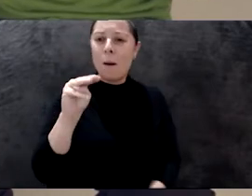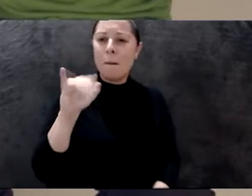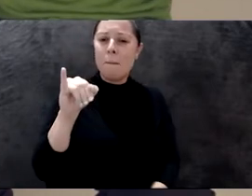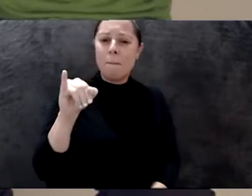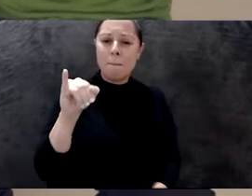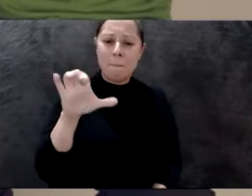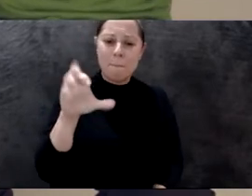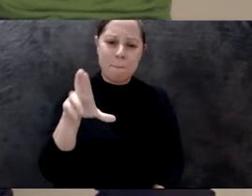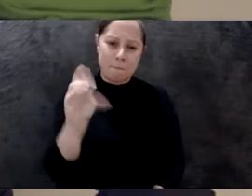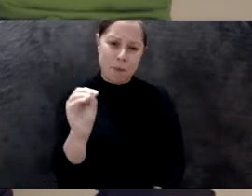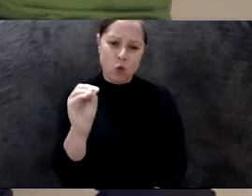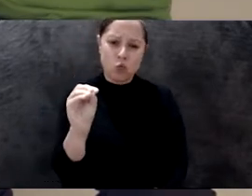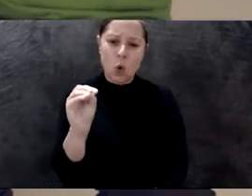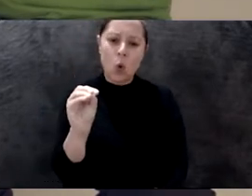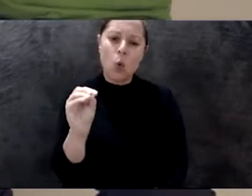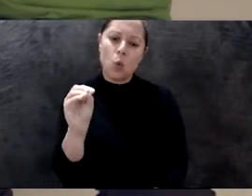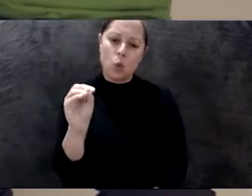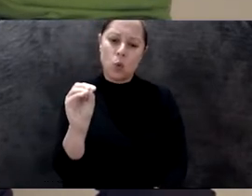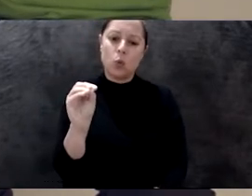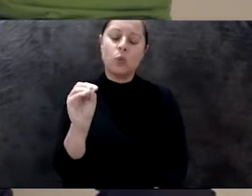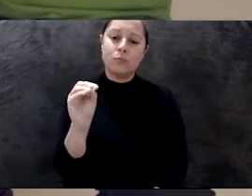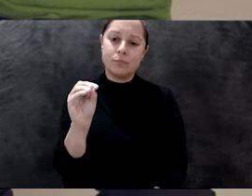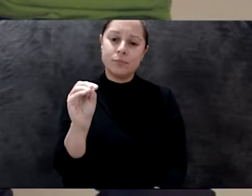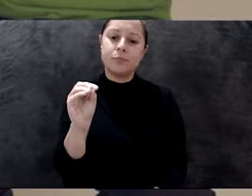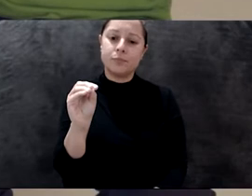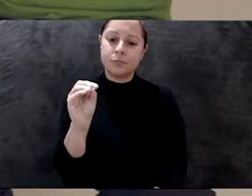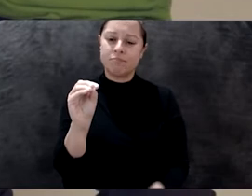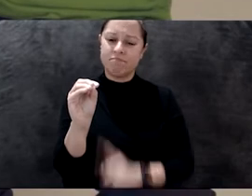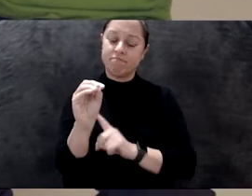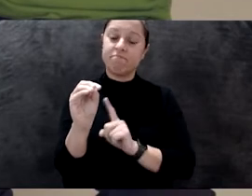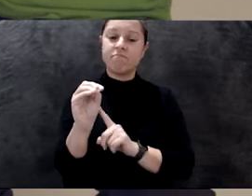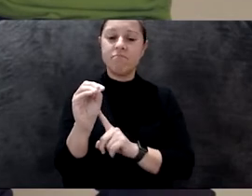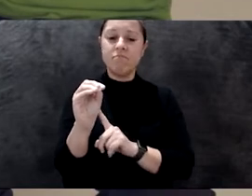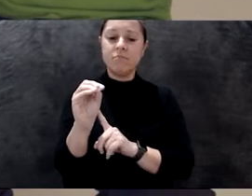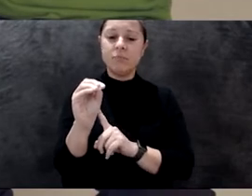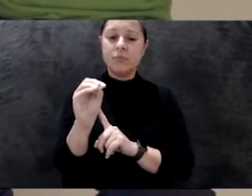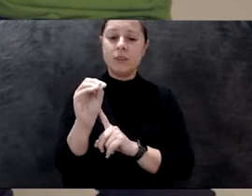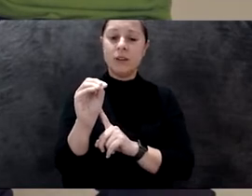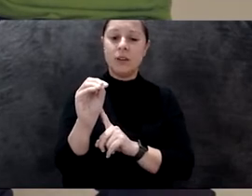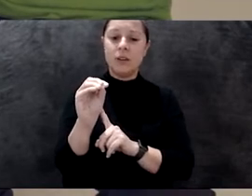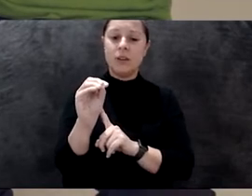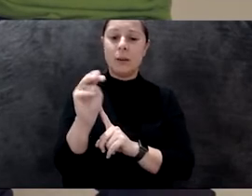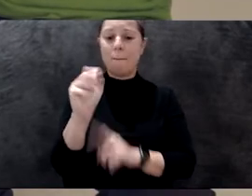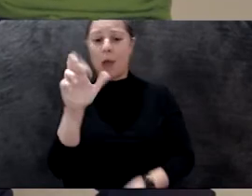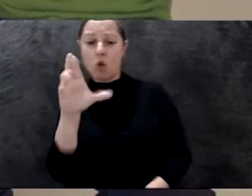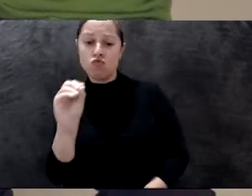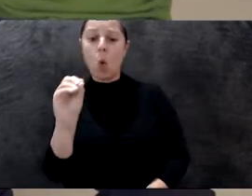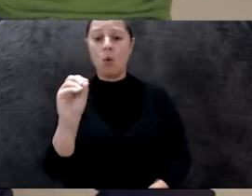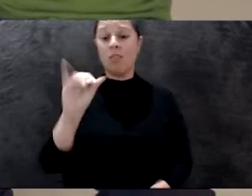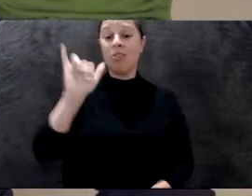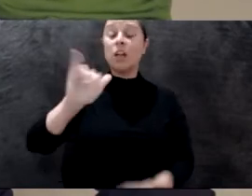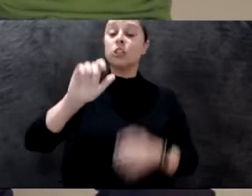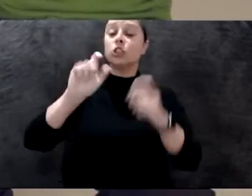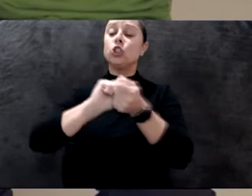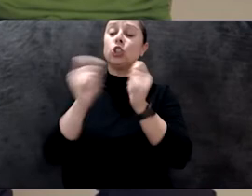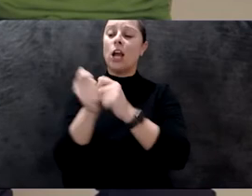way, there is changing scale. And we go from micro architectures of spiders to, you know, very large structures in the